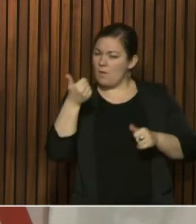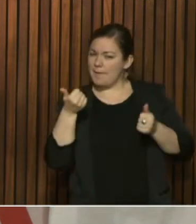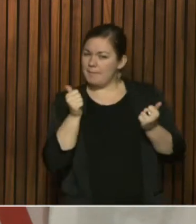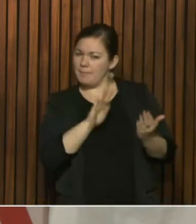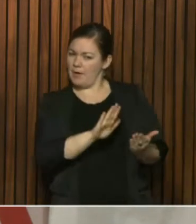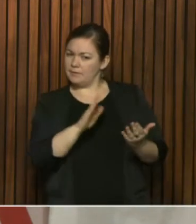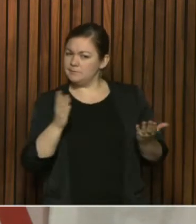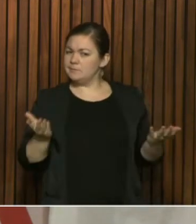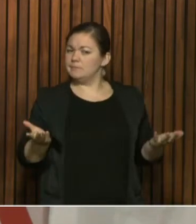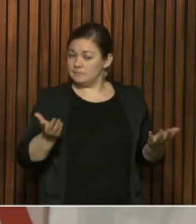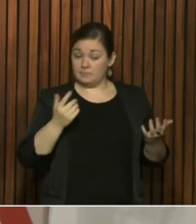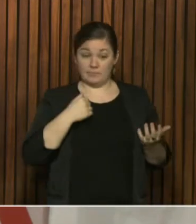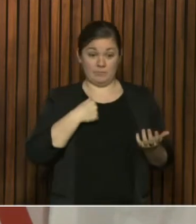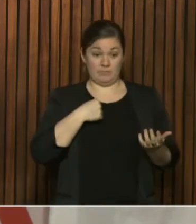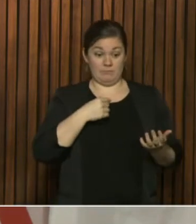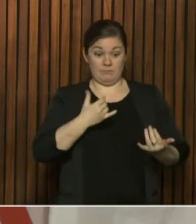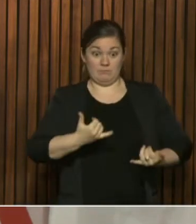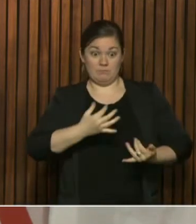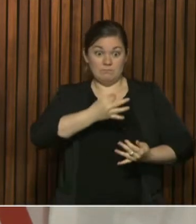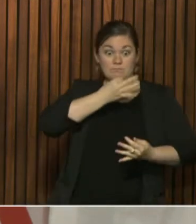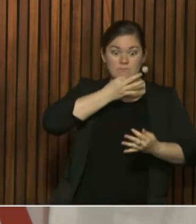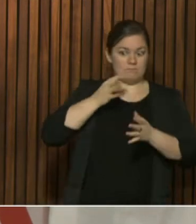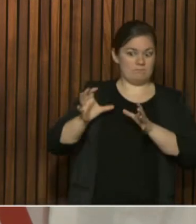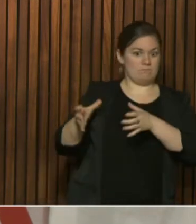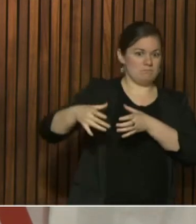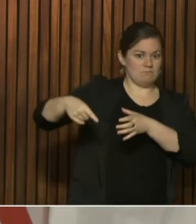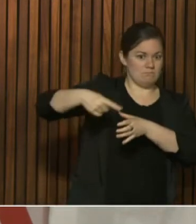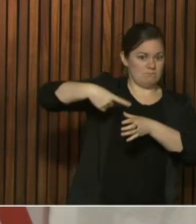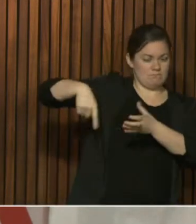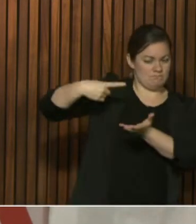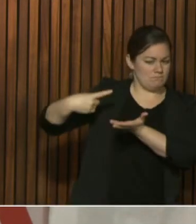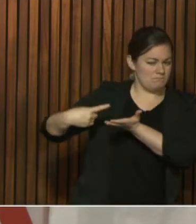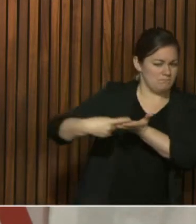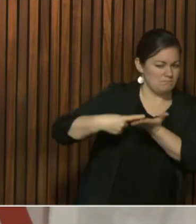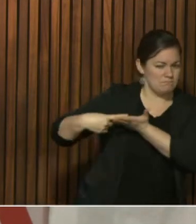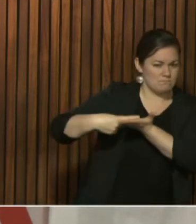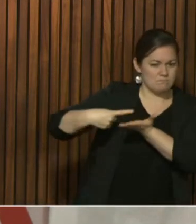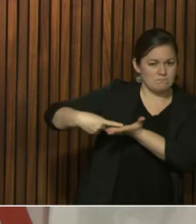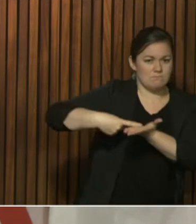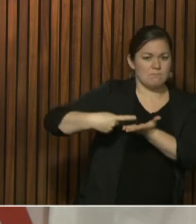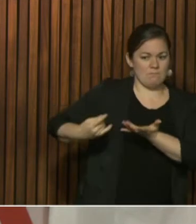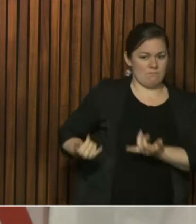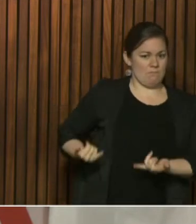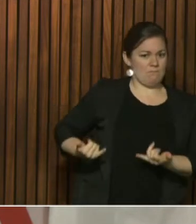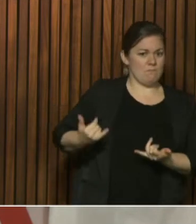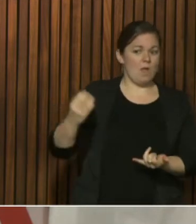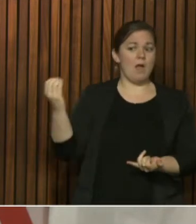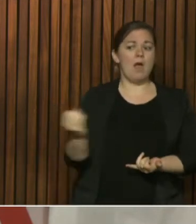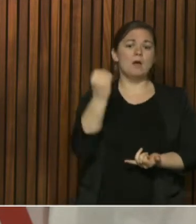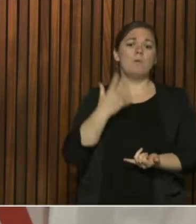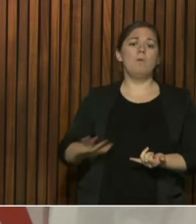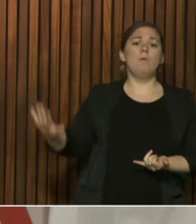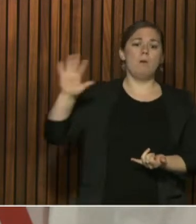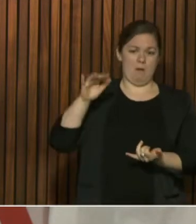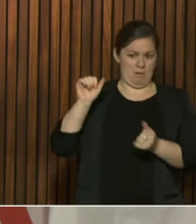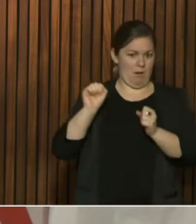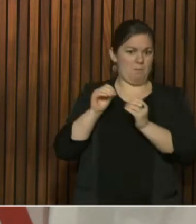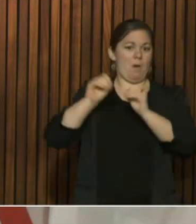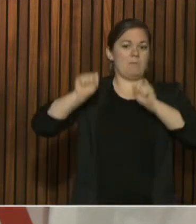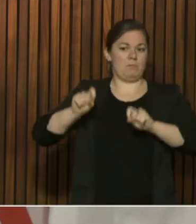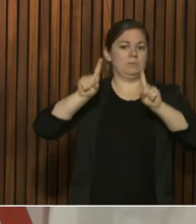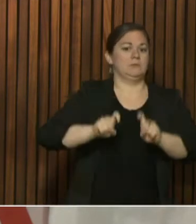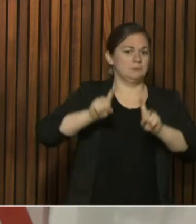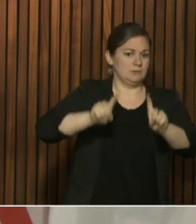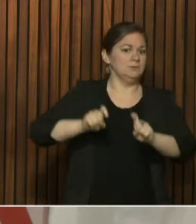fact, there's a group of experts looking at, now that the testing capacity has gone up, we want